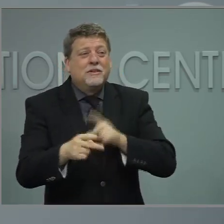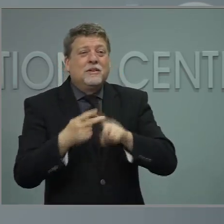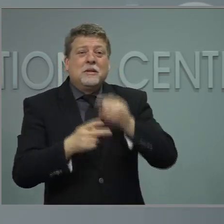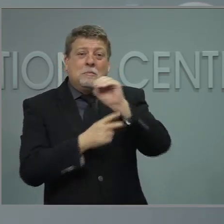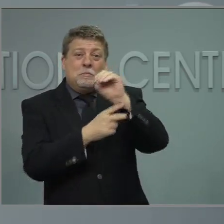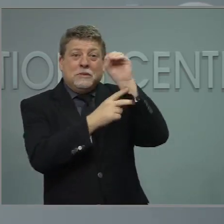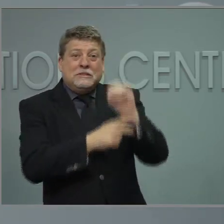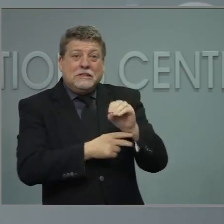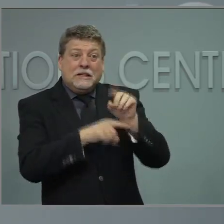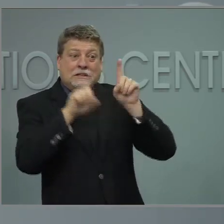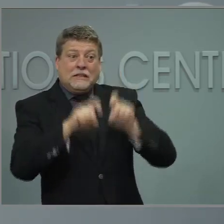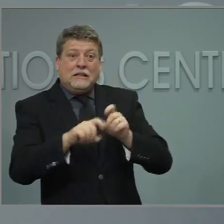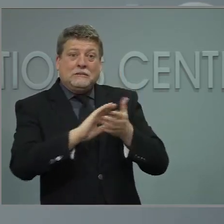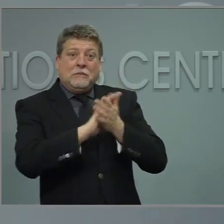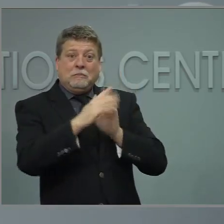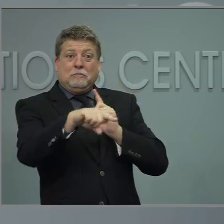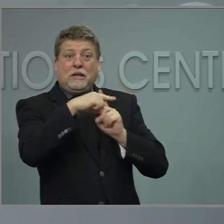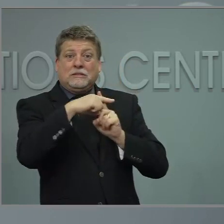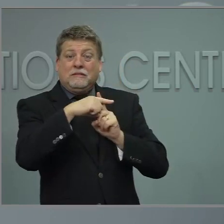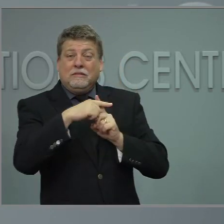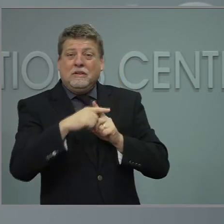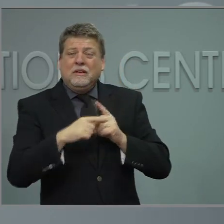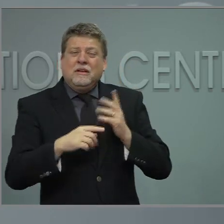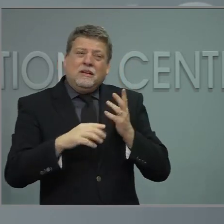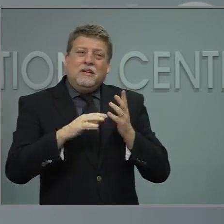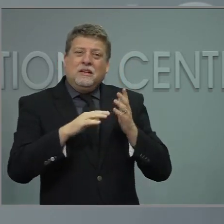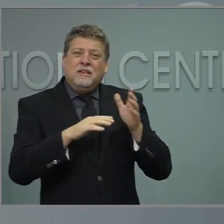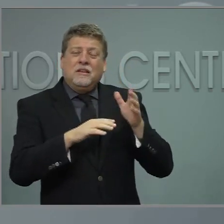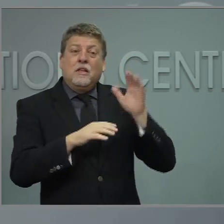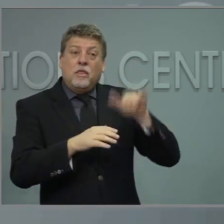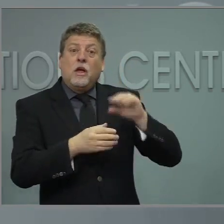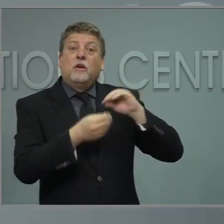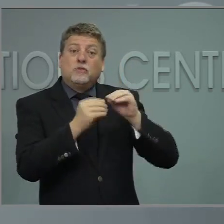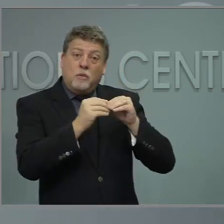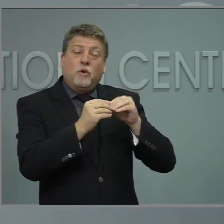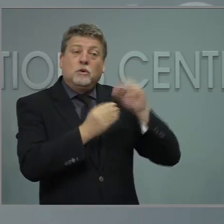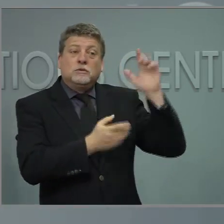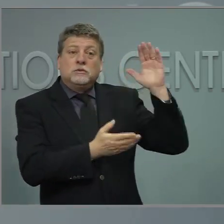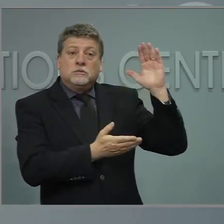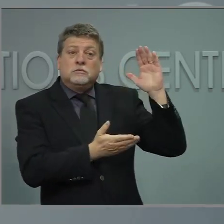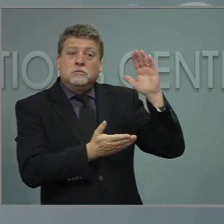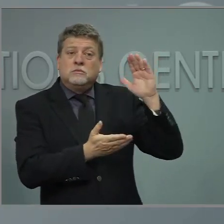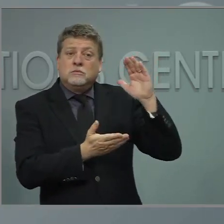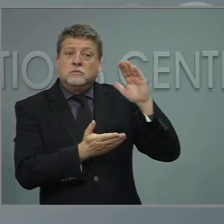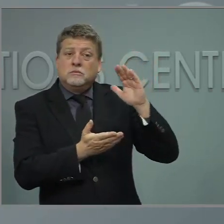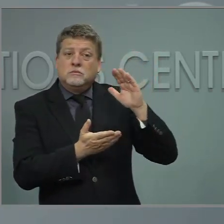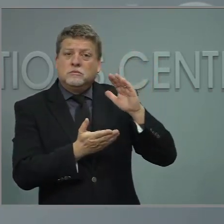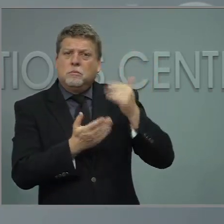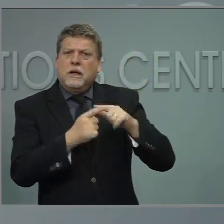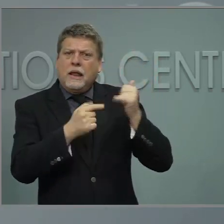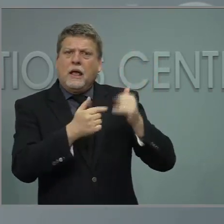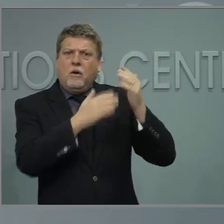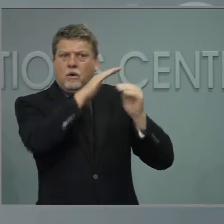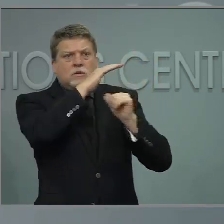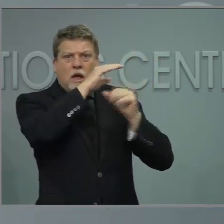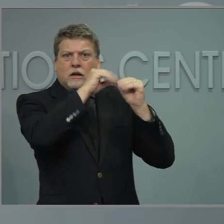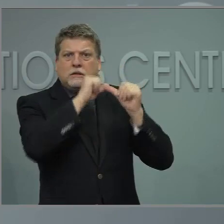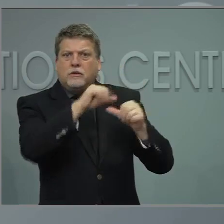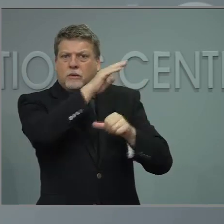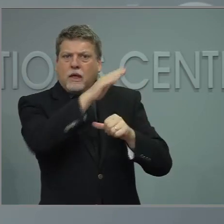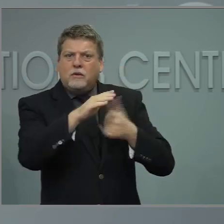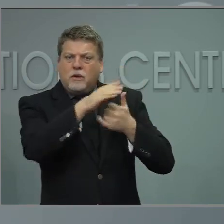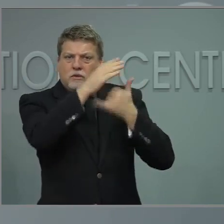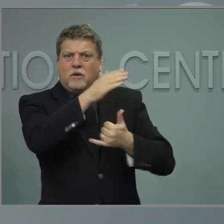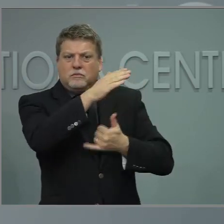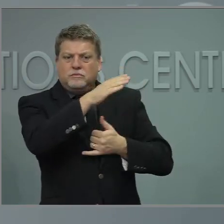been going in the right direction, but they are leveling. And as that's what we had showed. So we do need to really keep an eye on that. In addition, we are certainly looking